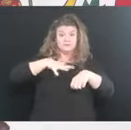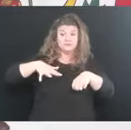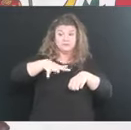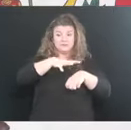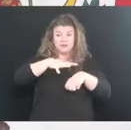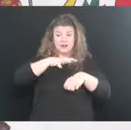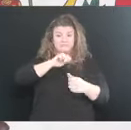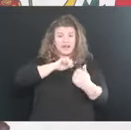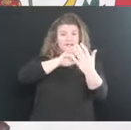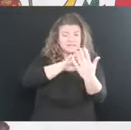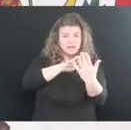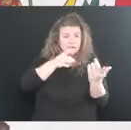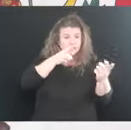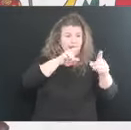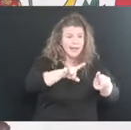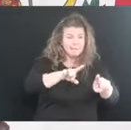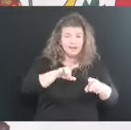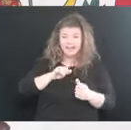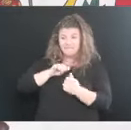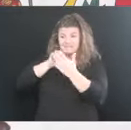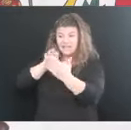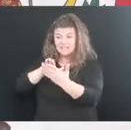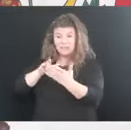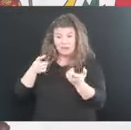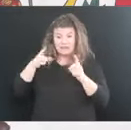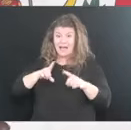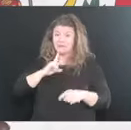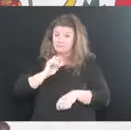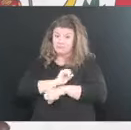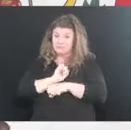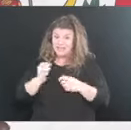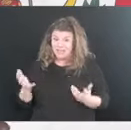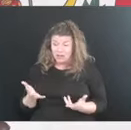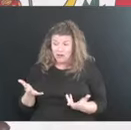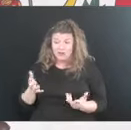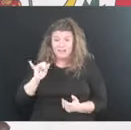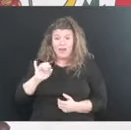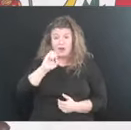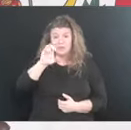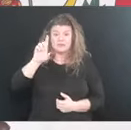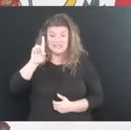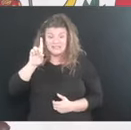facing in West Virginia, the overdose crisis, you know, uh,